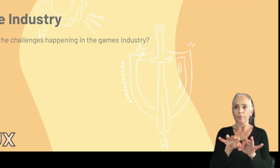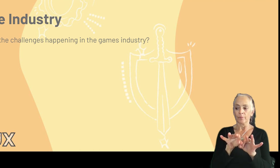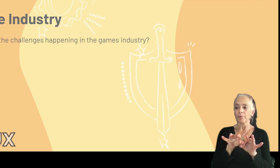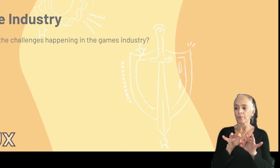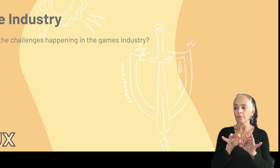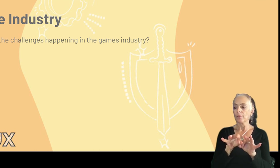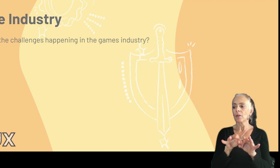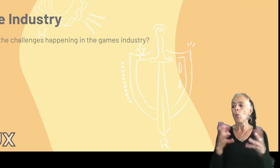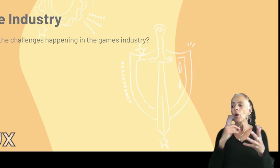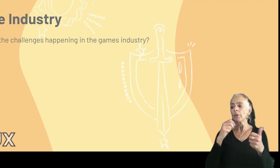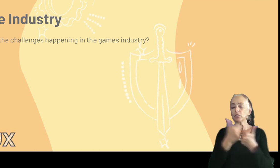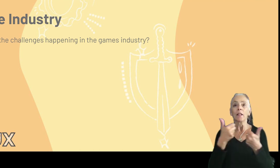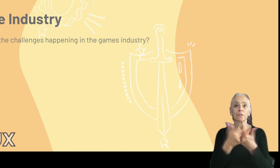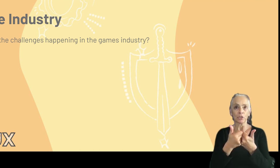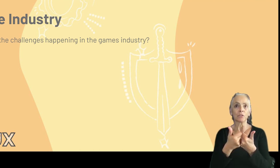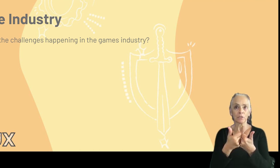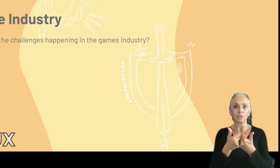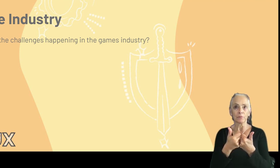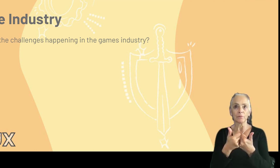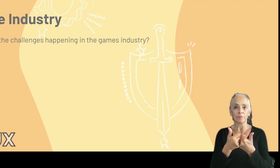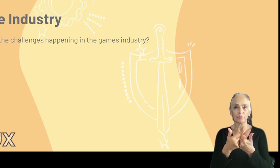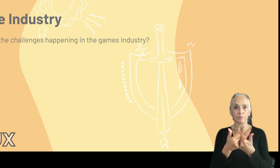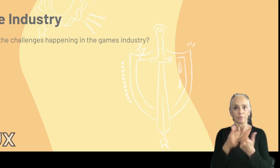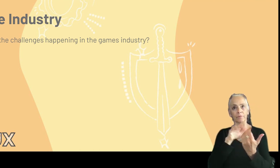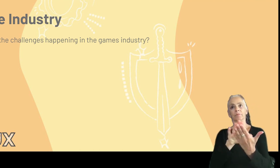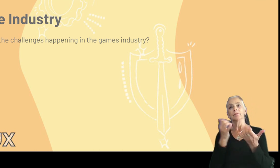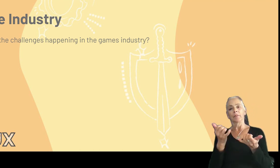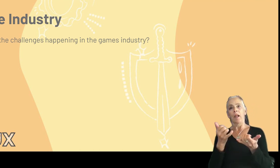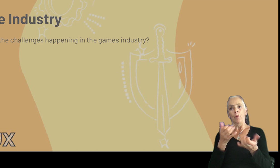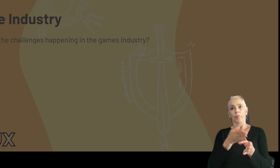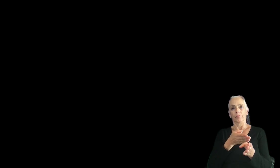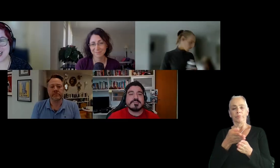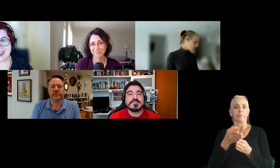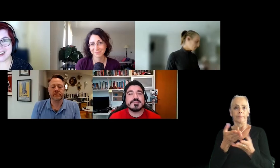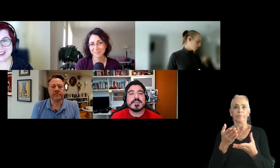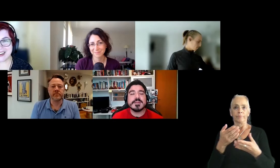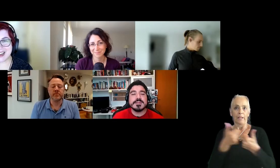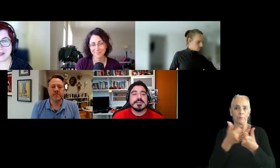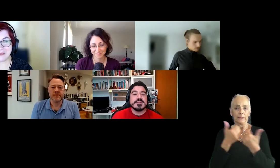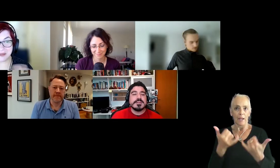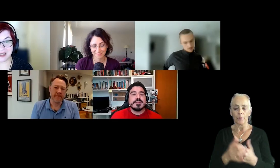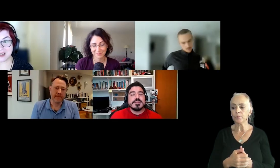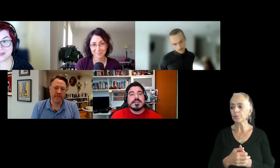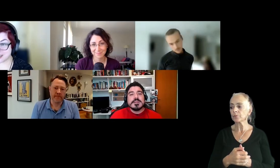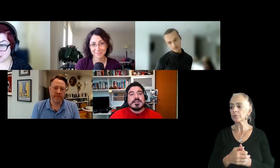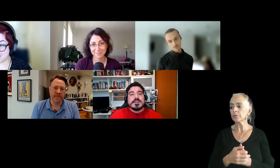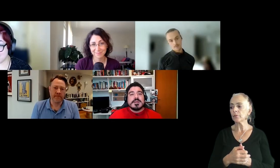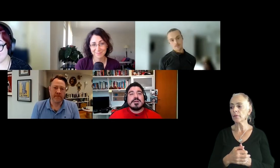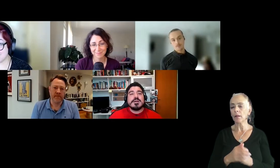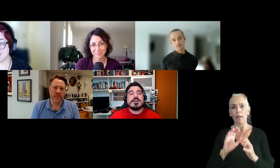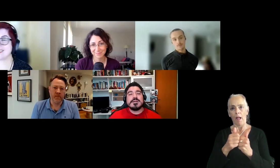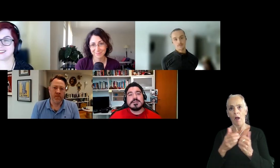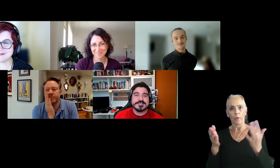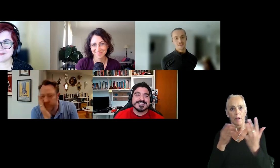time. What is the challenges that they're happening in the gaming industry right now? Uh, and how maybe navigate those